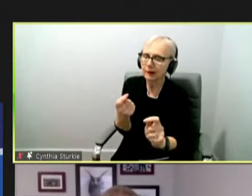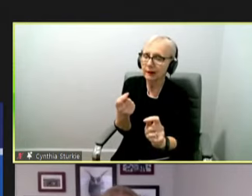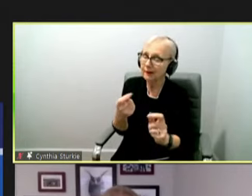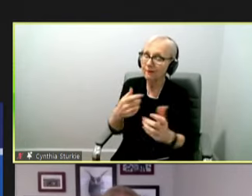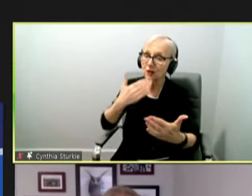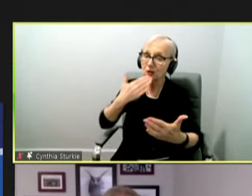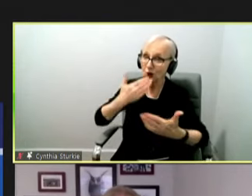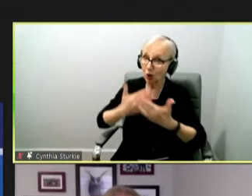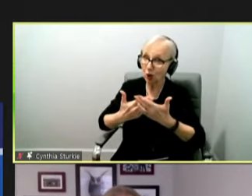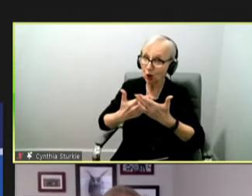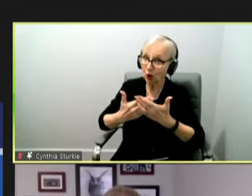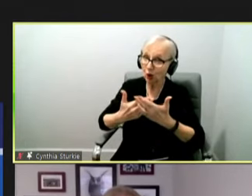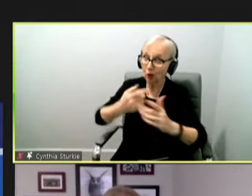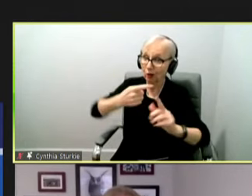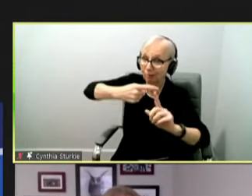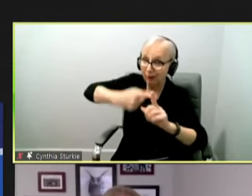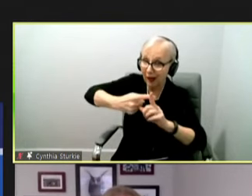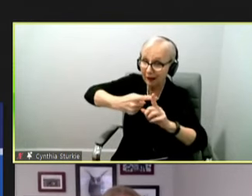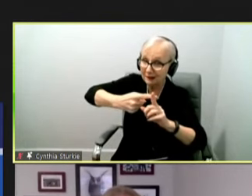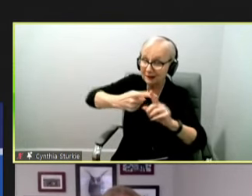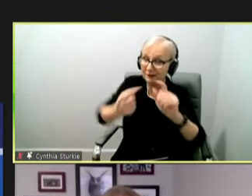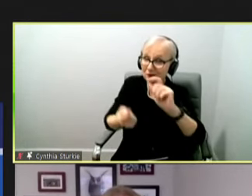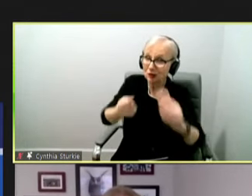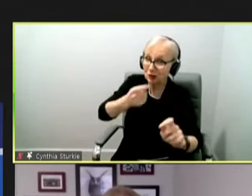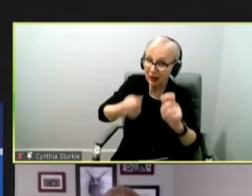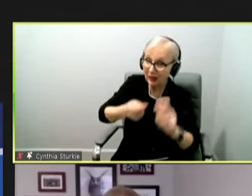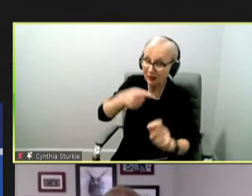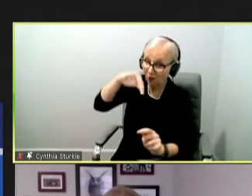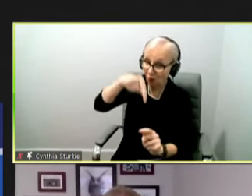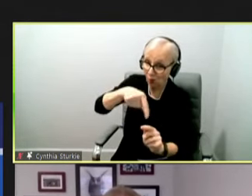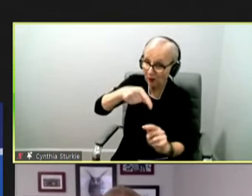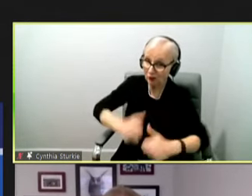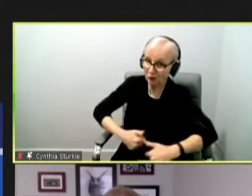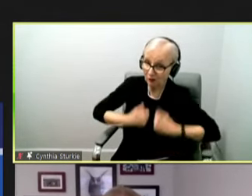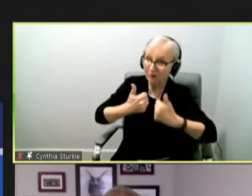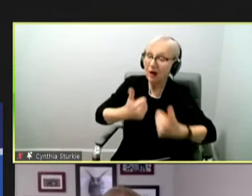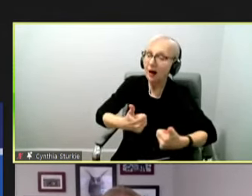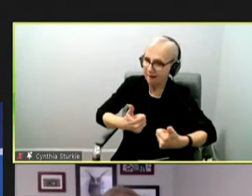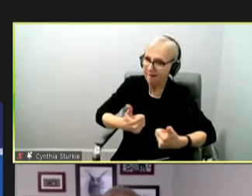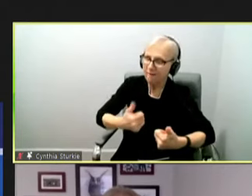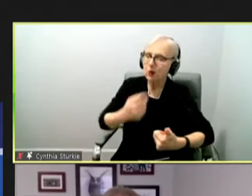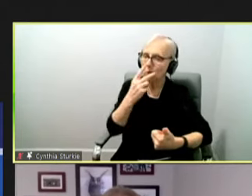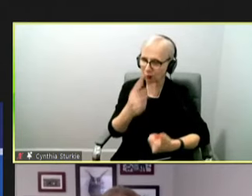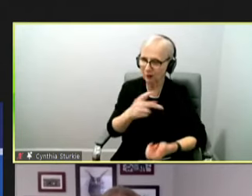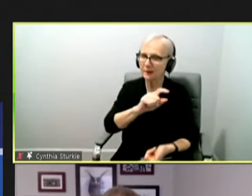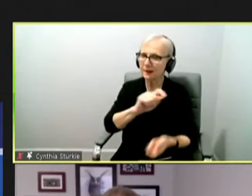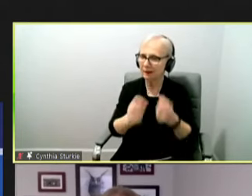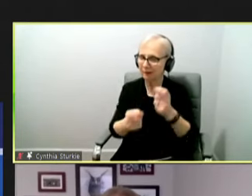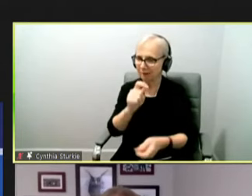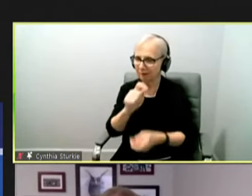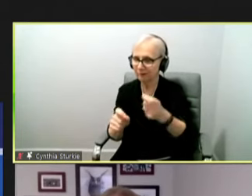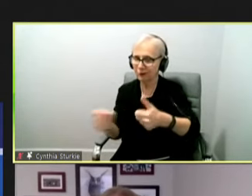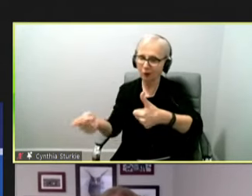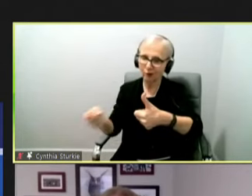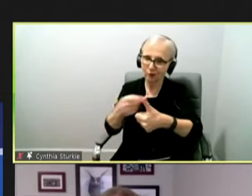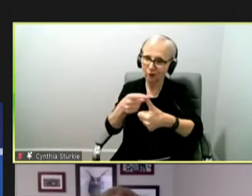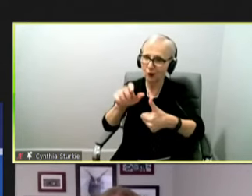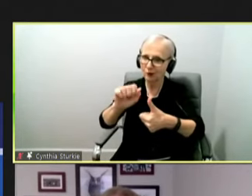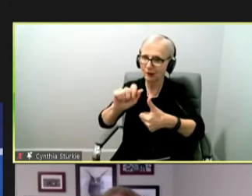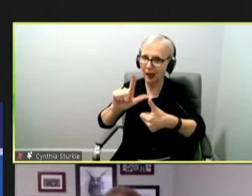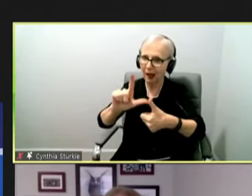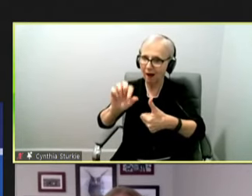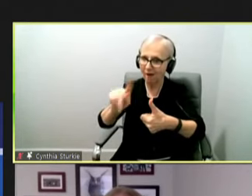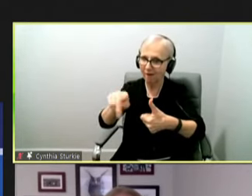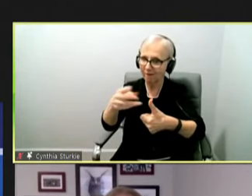you know, a fixed mutation. And that's how we see new variants coming out. That's what we saw with, you know, first alpha and then delta and